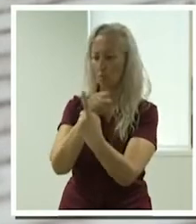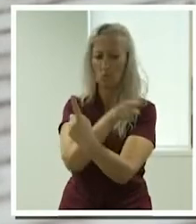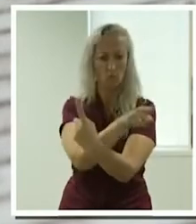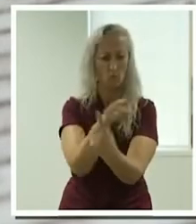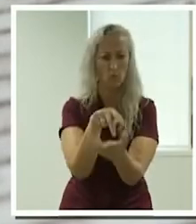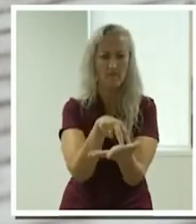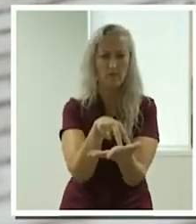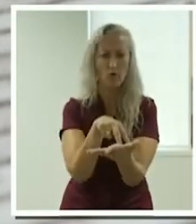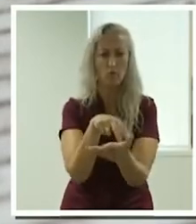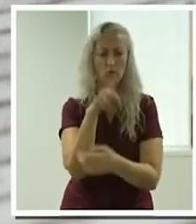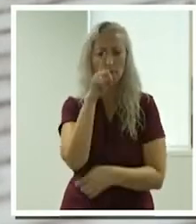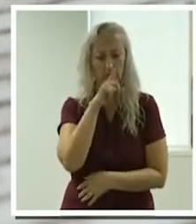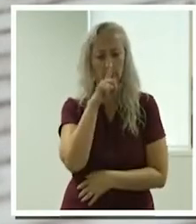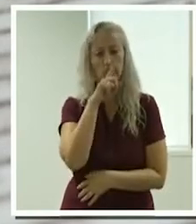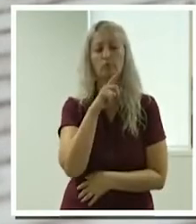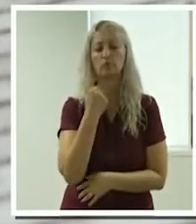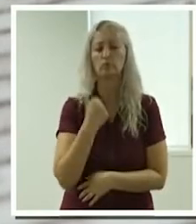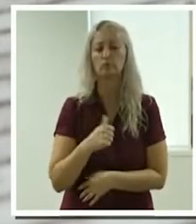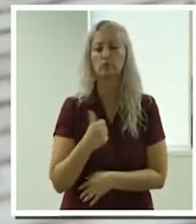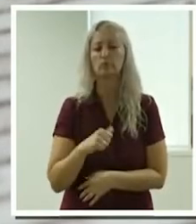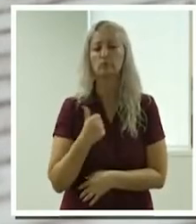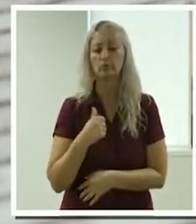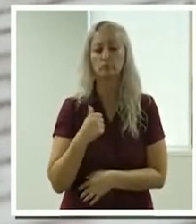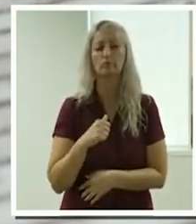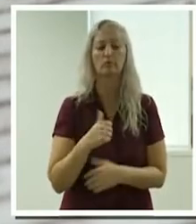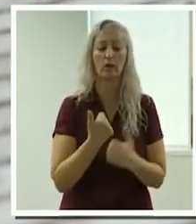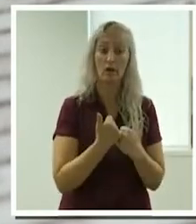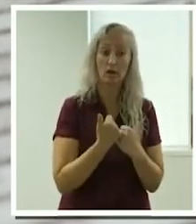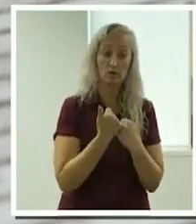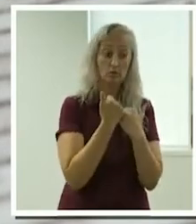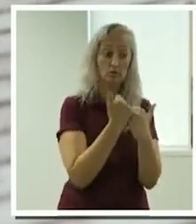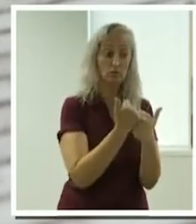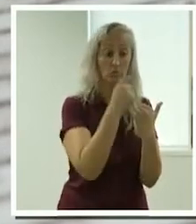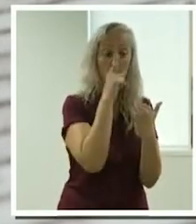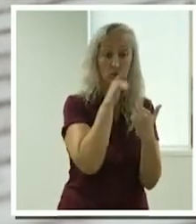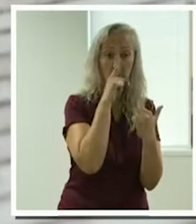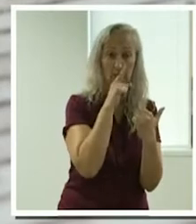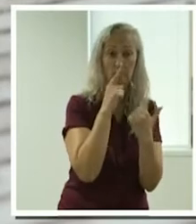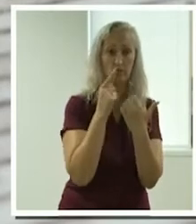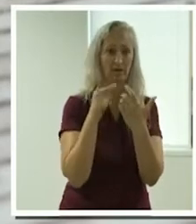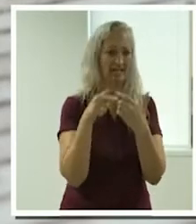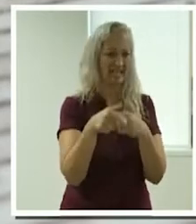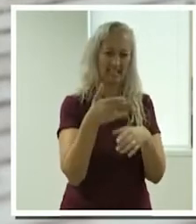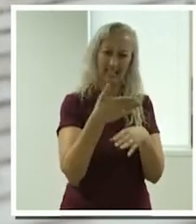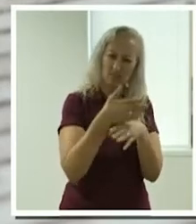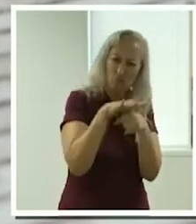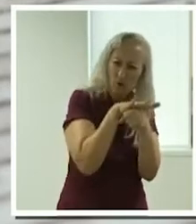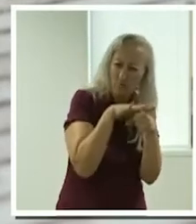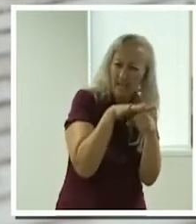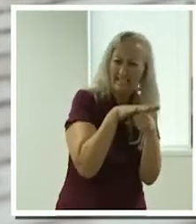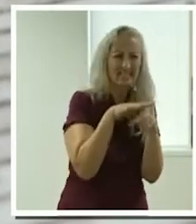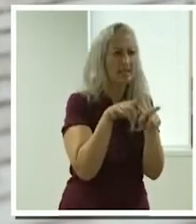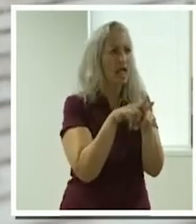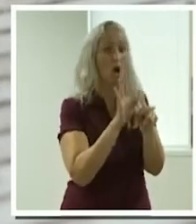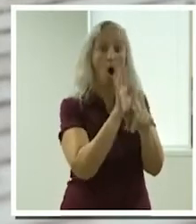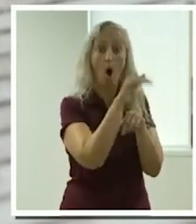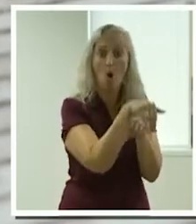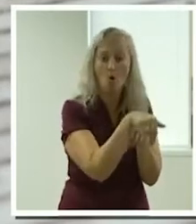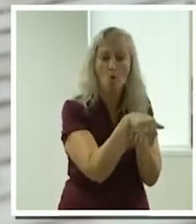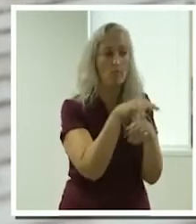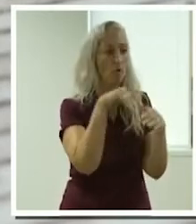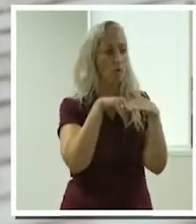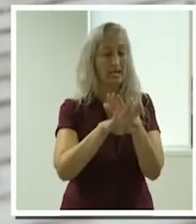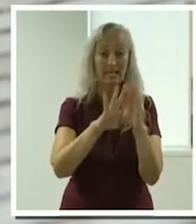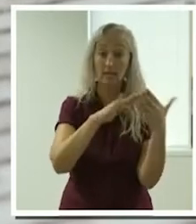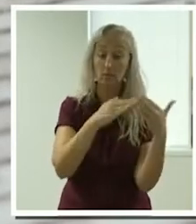society. You support people in non-traditional workplaces. It's inside people's homes. It's within their community. And